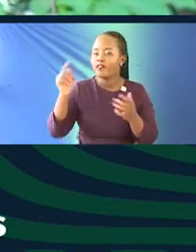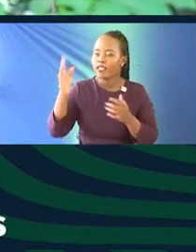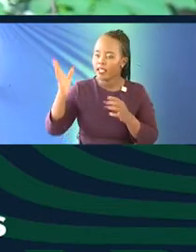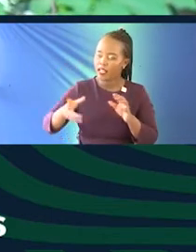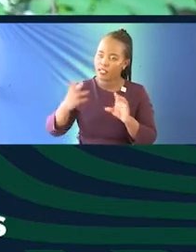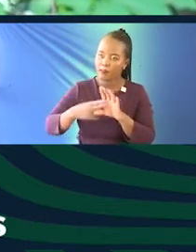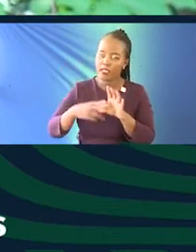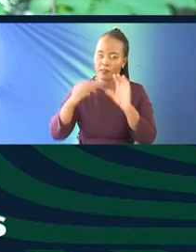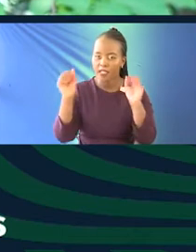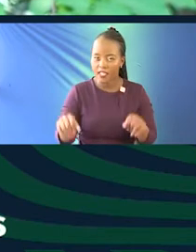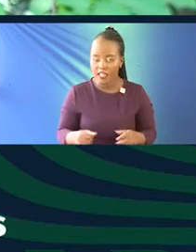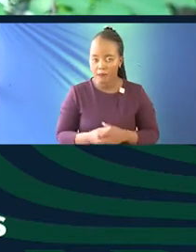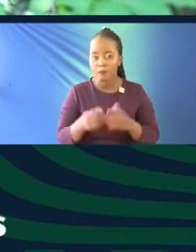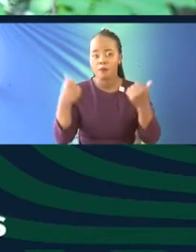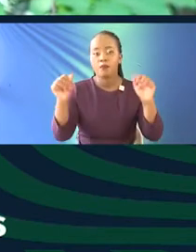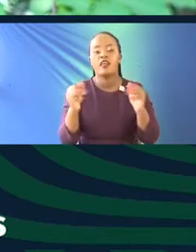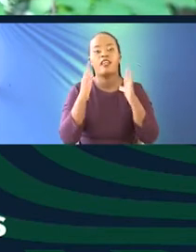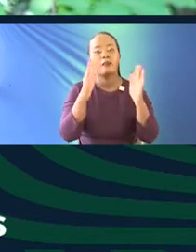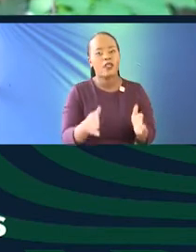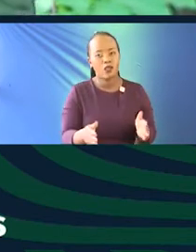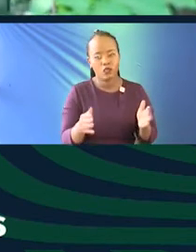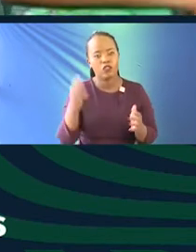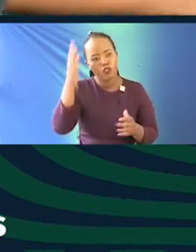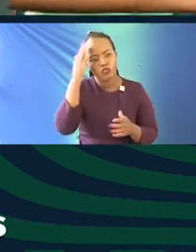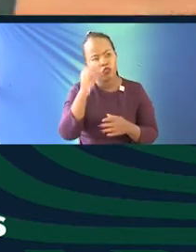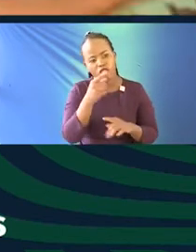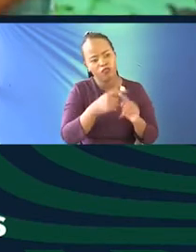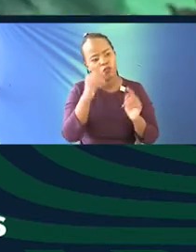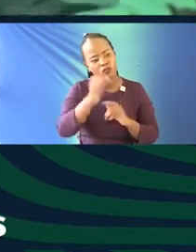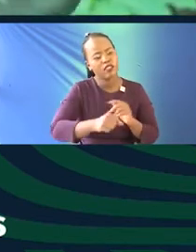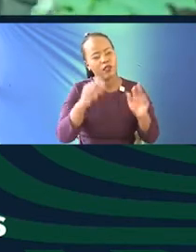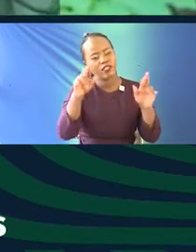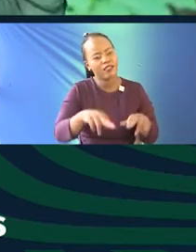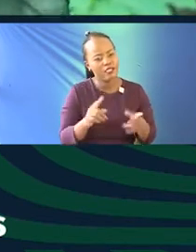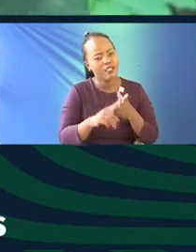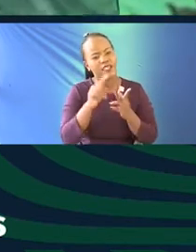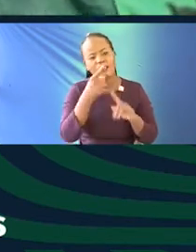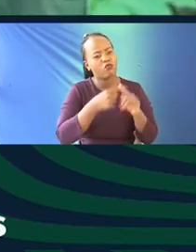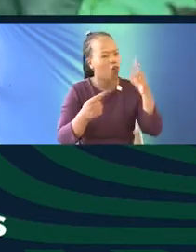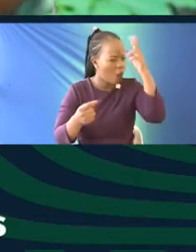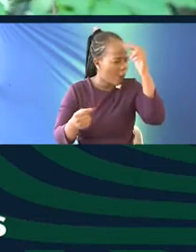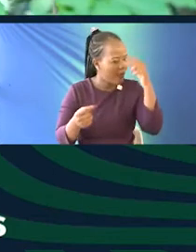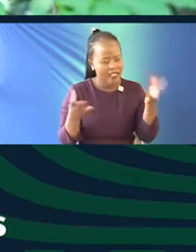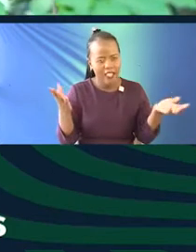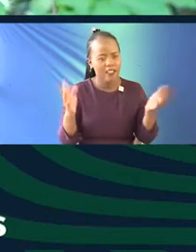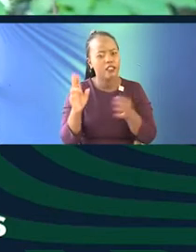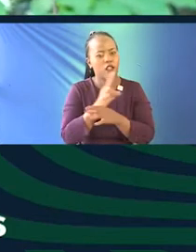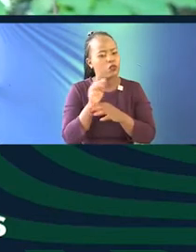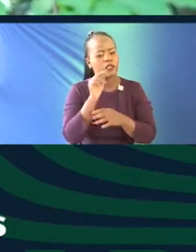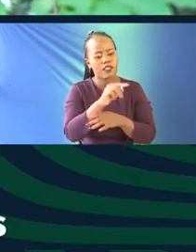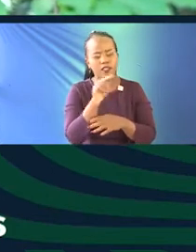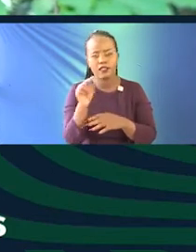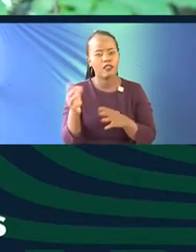Whoever it is sitting on that sales team gets to learn, okay, this comes from South Rift or this comes from the Maasai. This is how they use it. This is how I